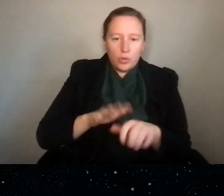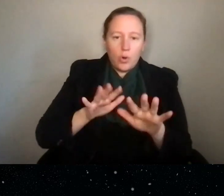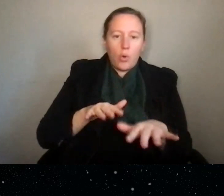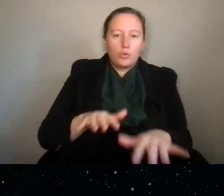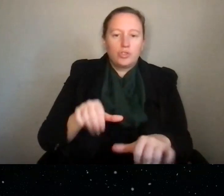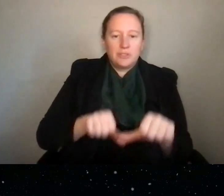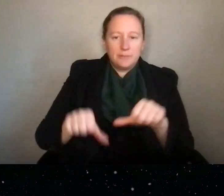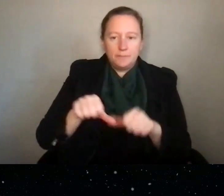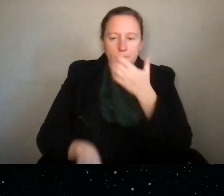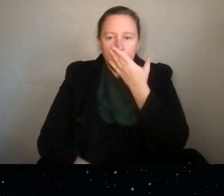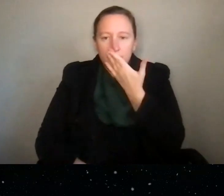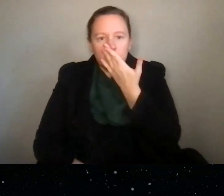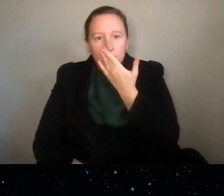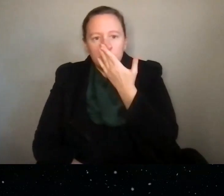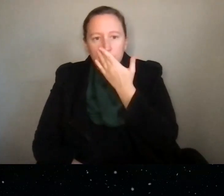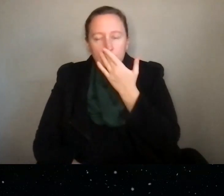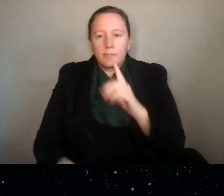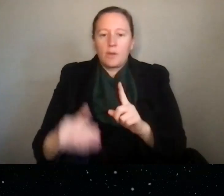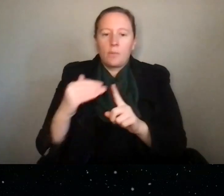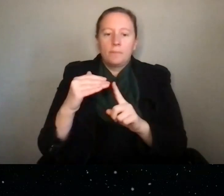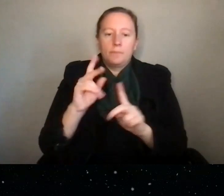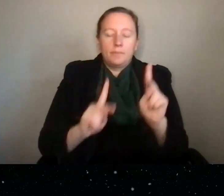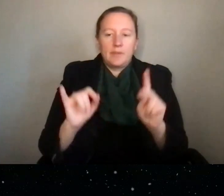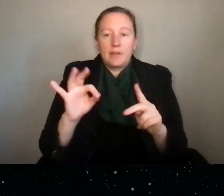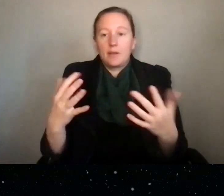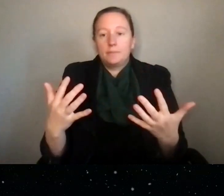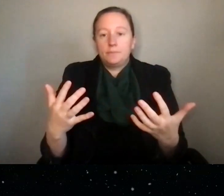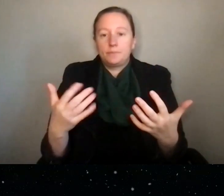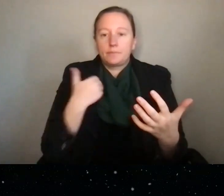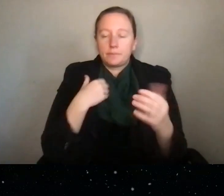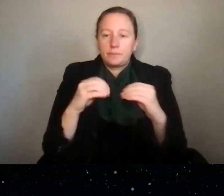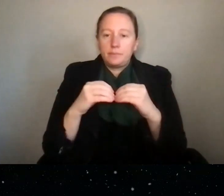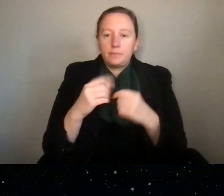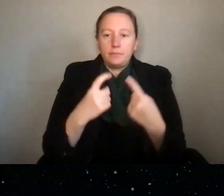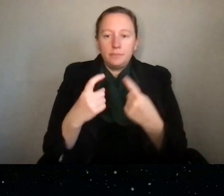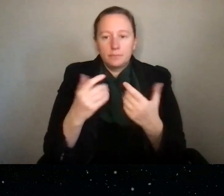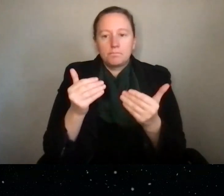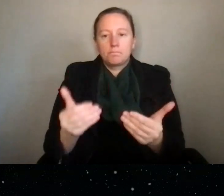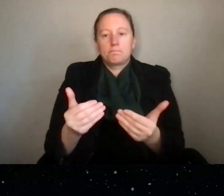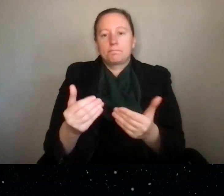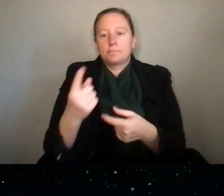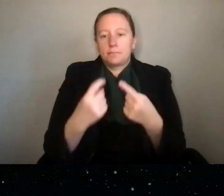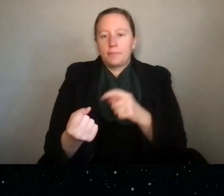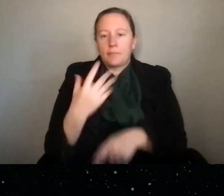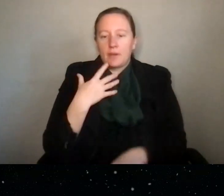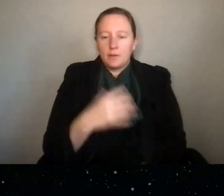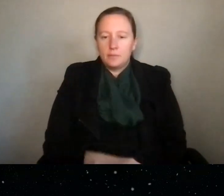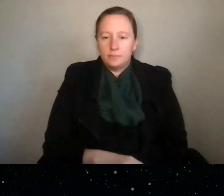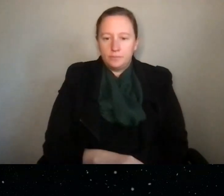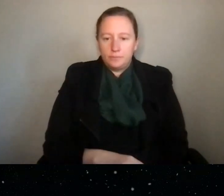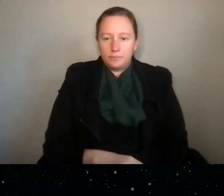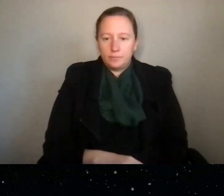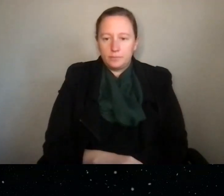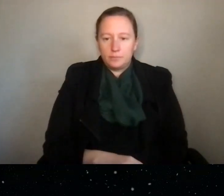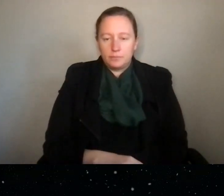Okay. And I do just want to remind folks, if you do have more questions, please go ahead and submit those. But